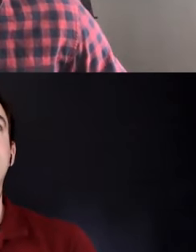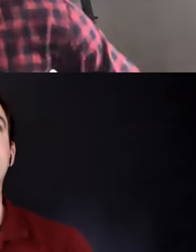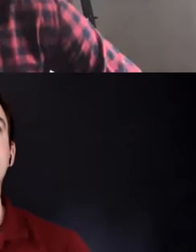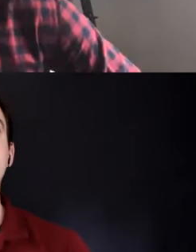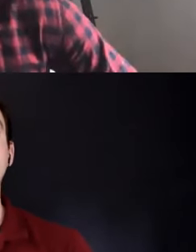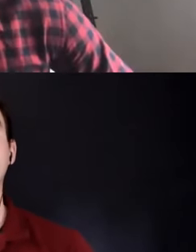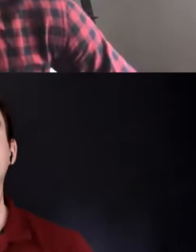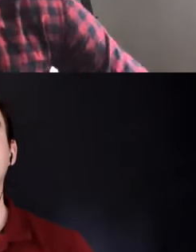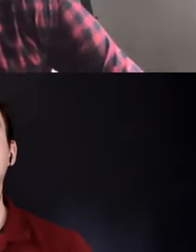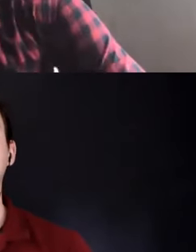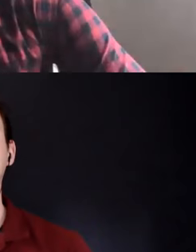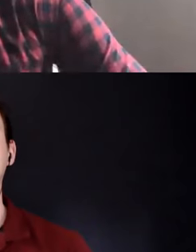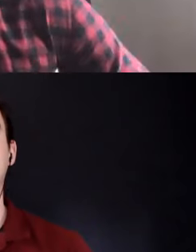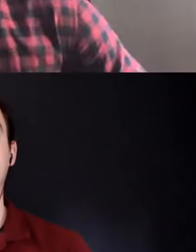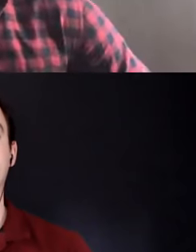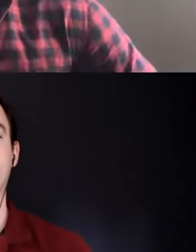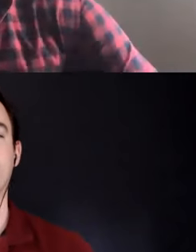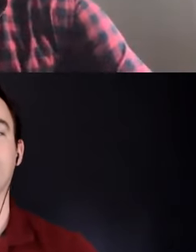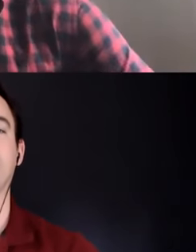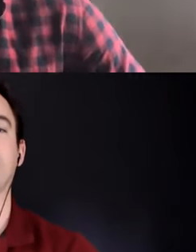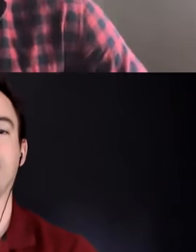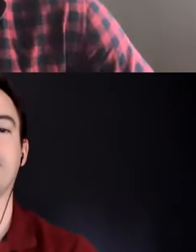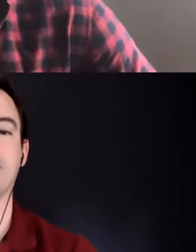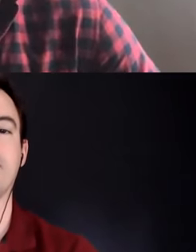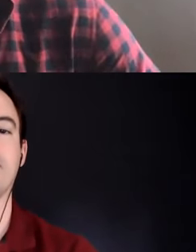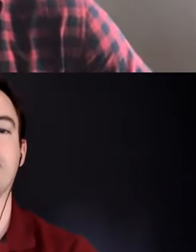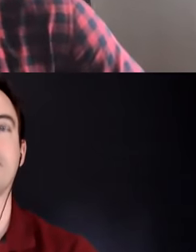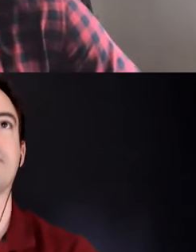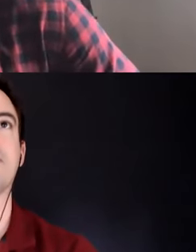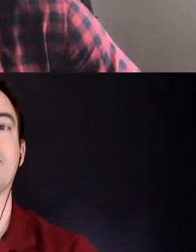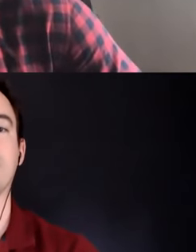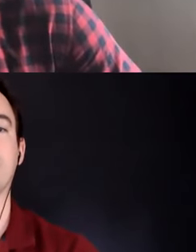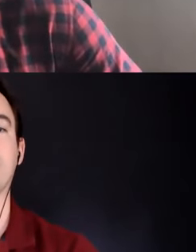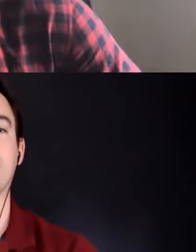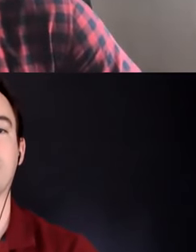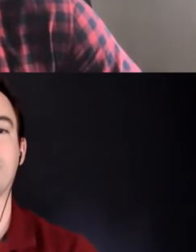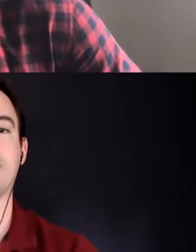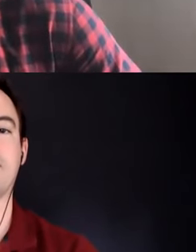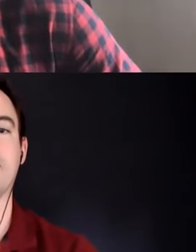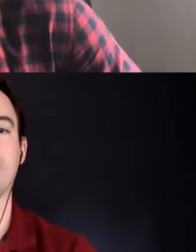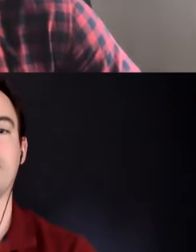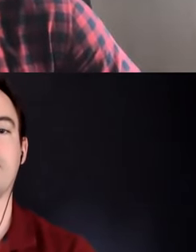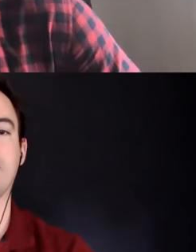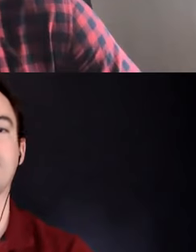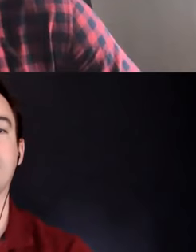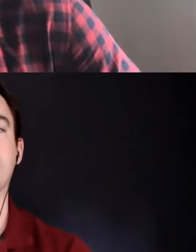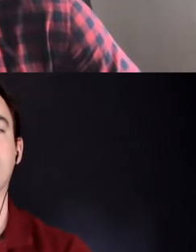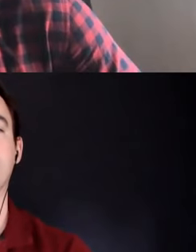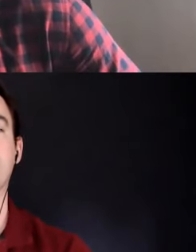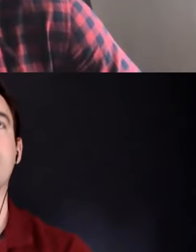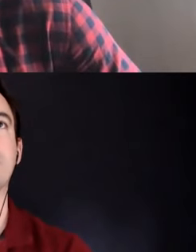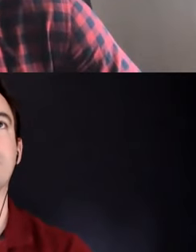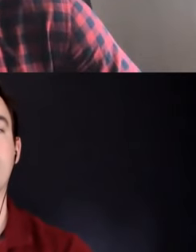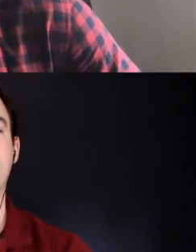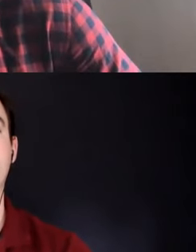I will be speaking from the Andes of Bolivia. This is the region where we, the Quechua people, live. I